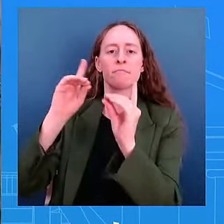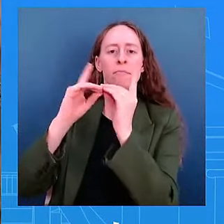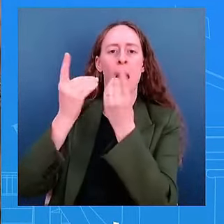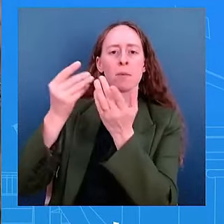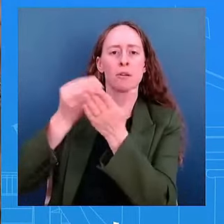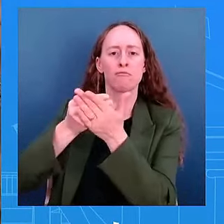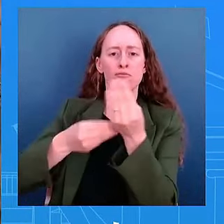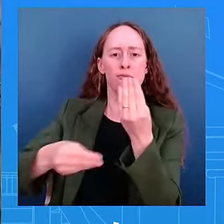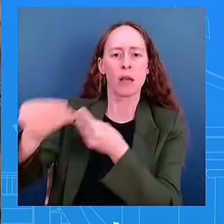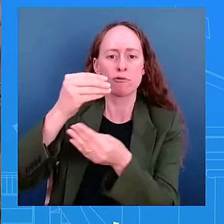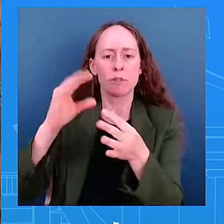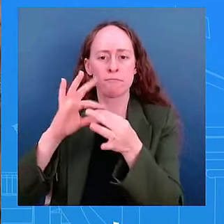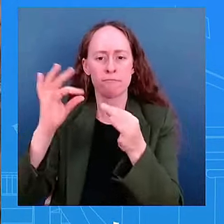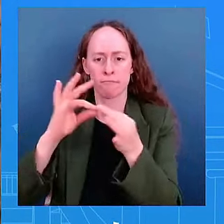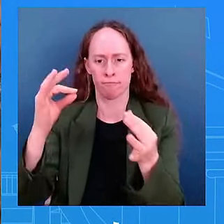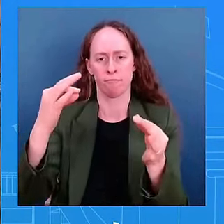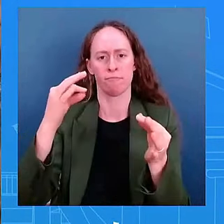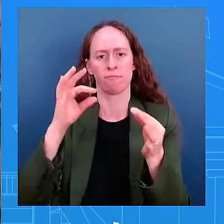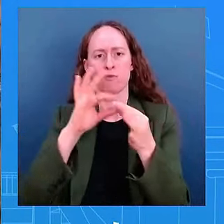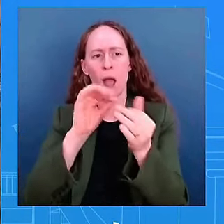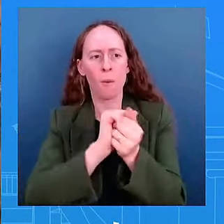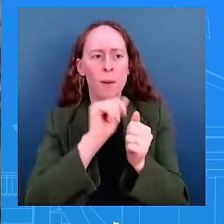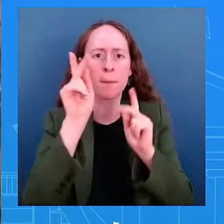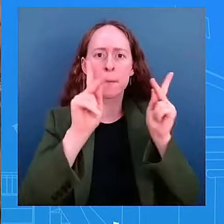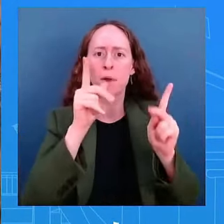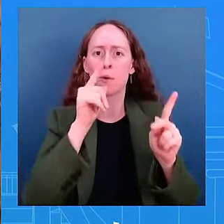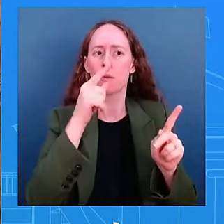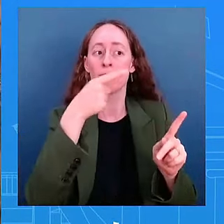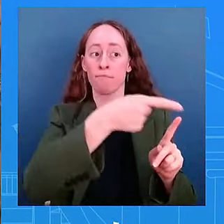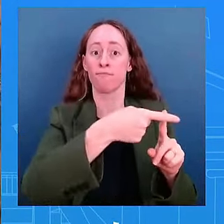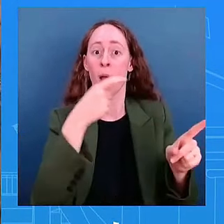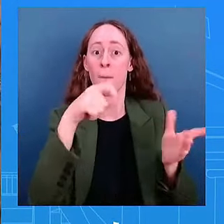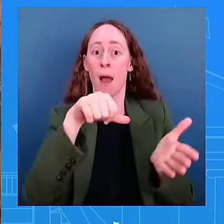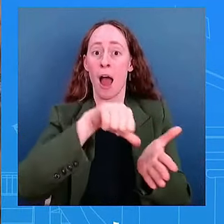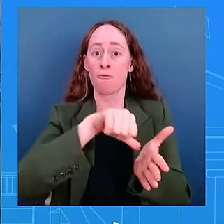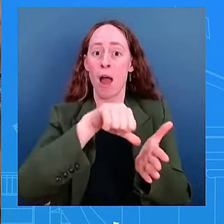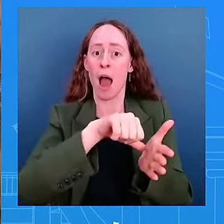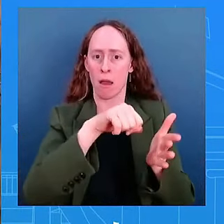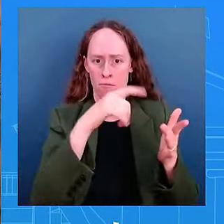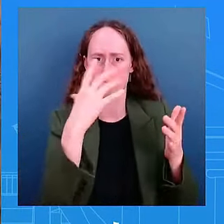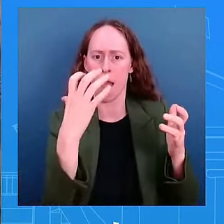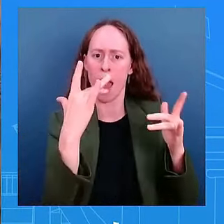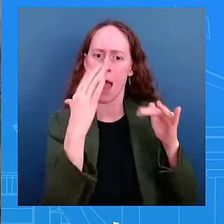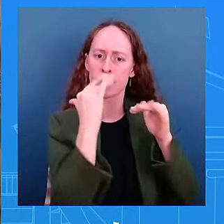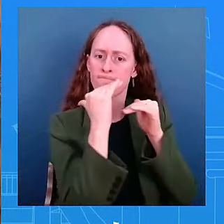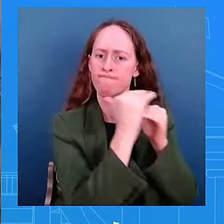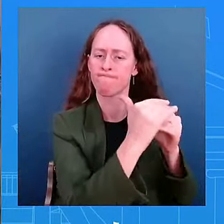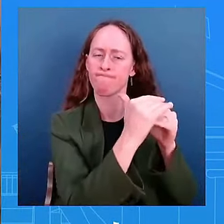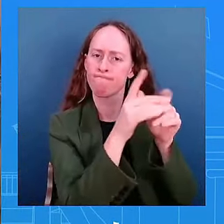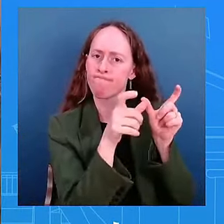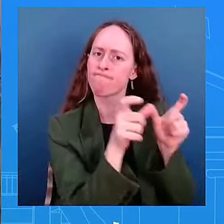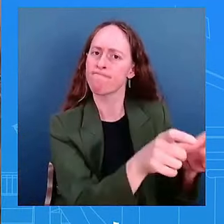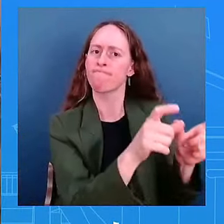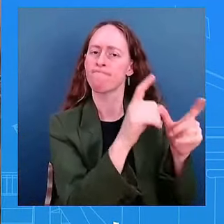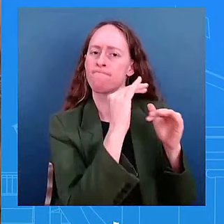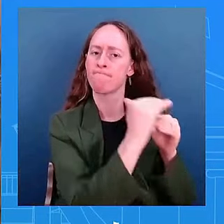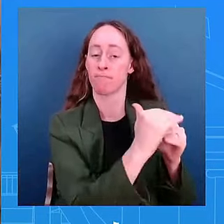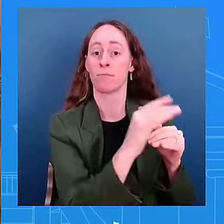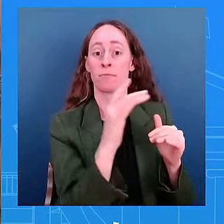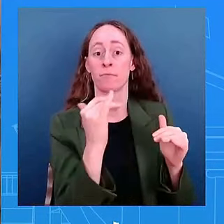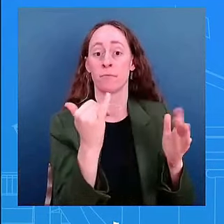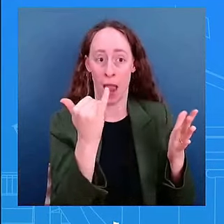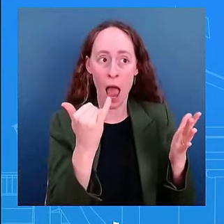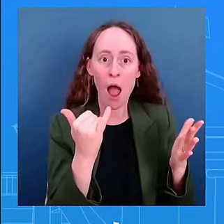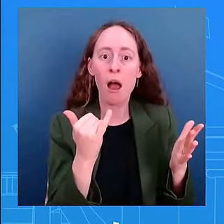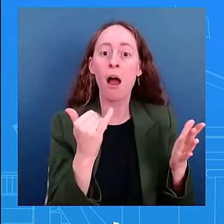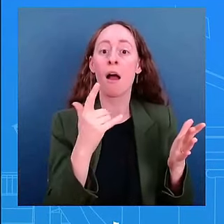ballistic missiles and drones program can you speak about the timing today uh the iranian new president is being sworn in by the parliament so look what i can say